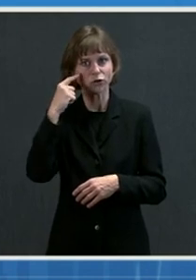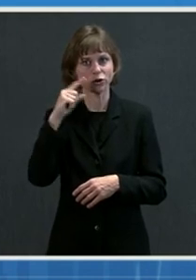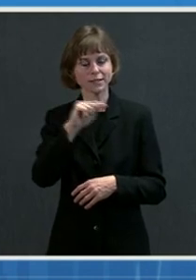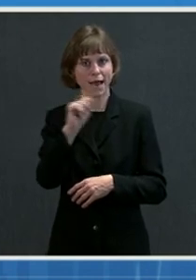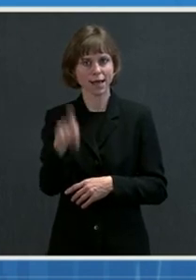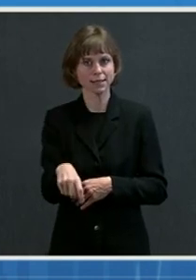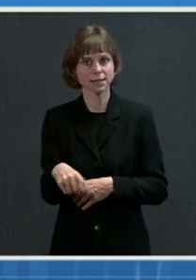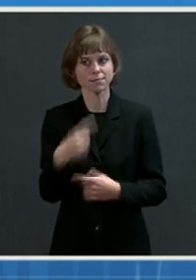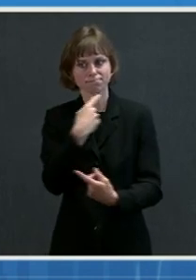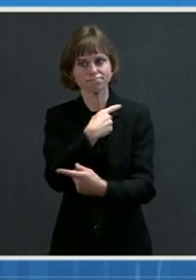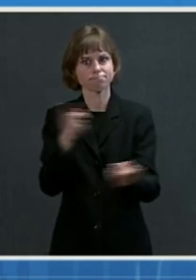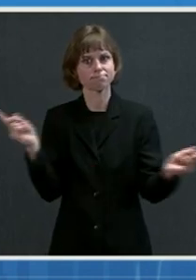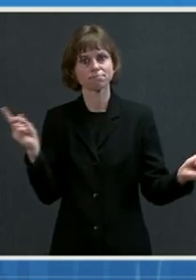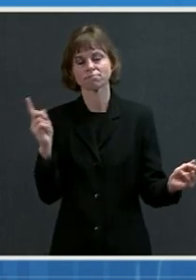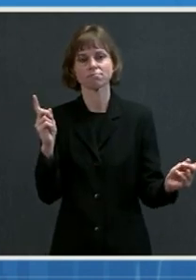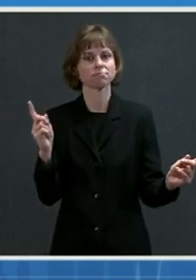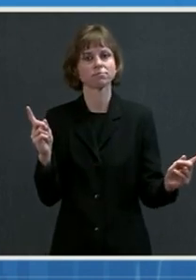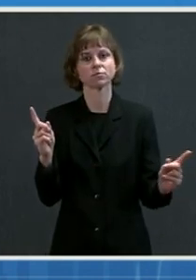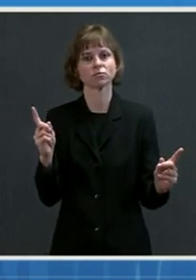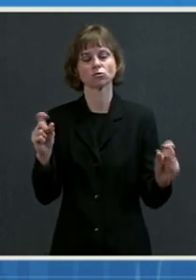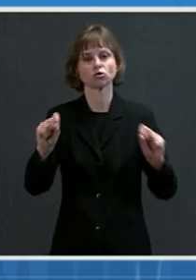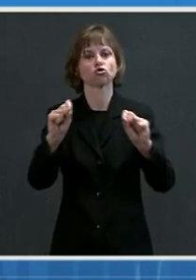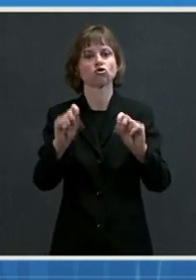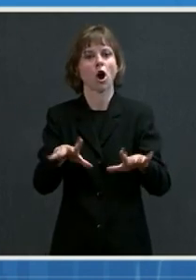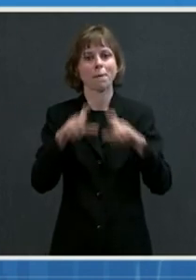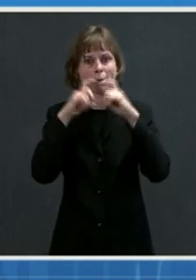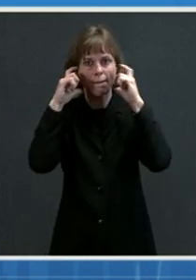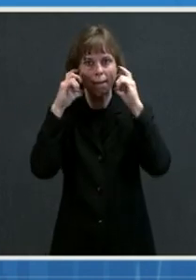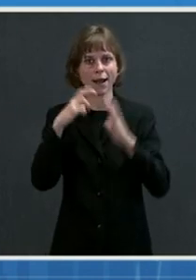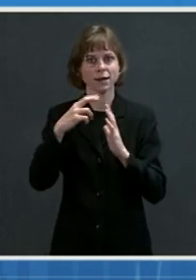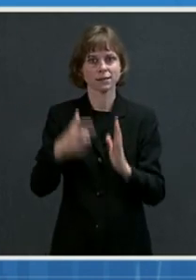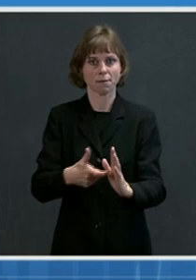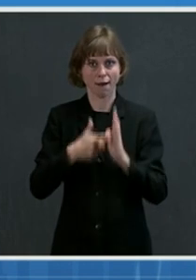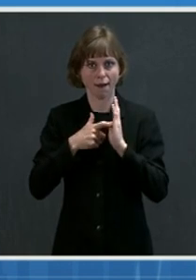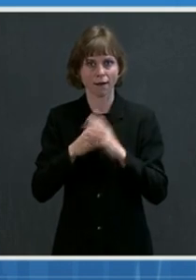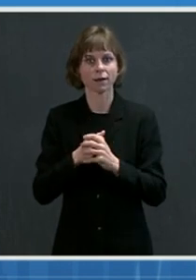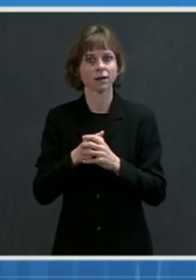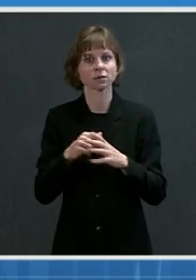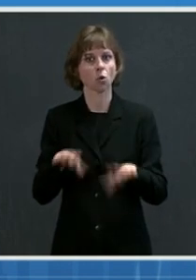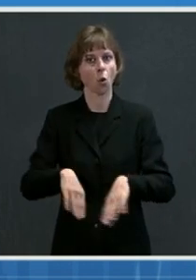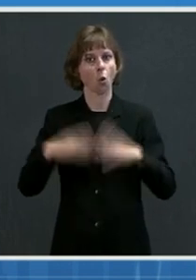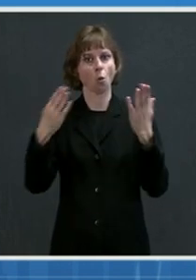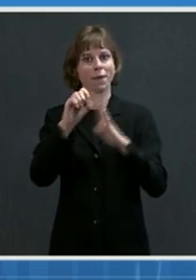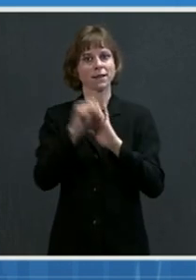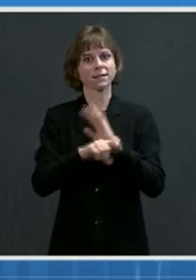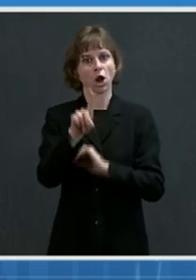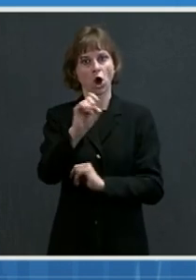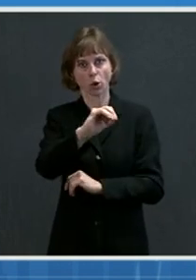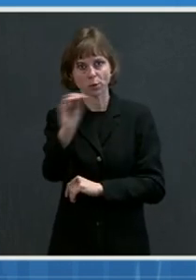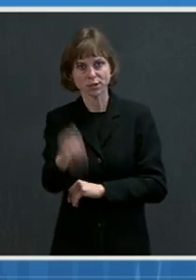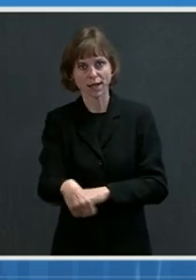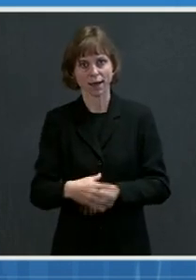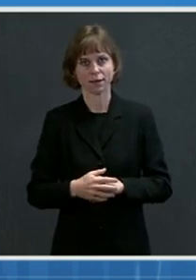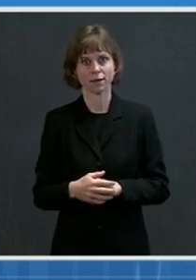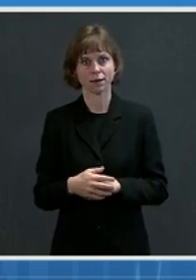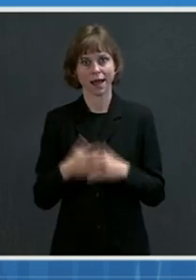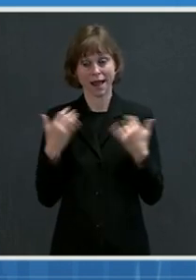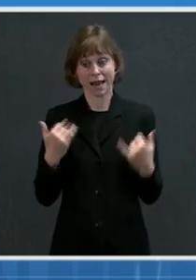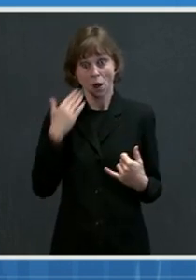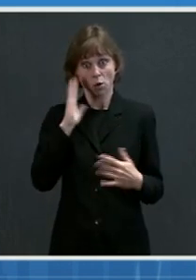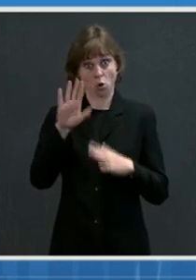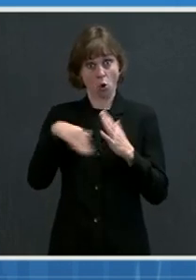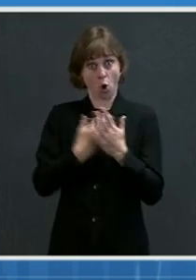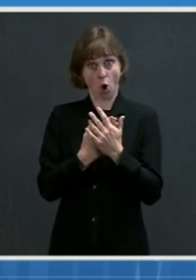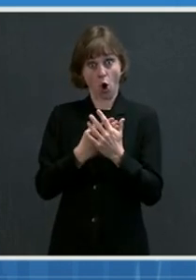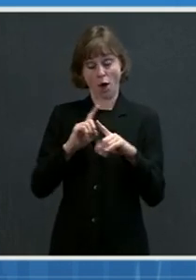was going to lift the mask mandate and open the state up 100%. And we know that now that all the variants have been